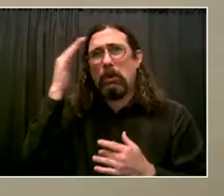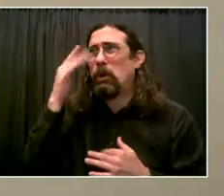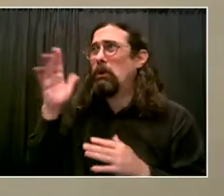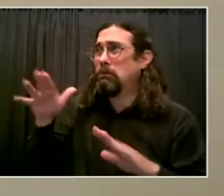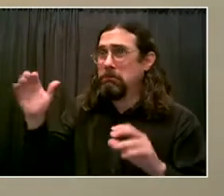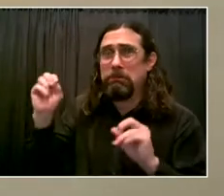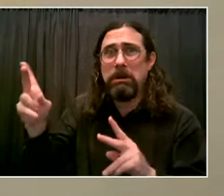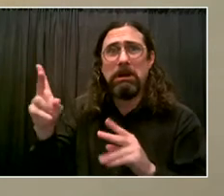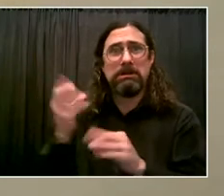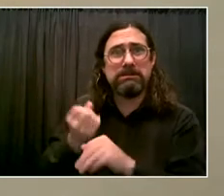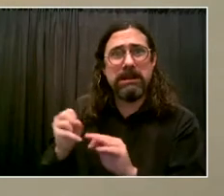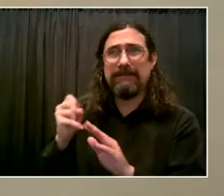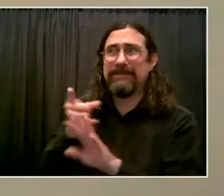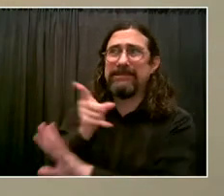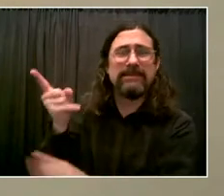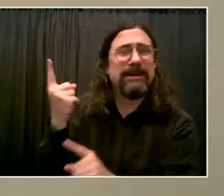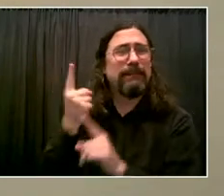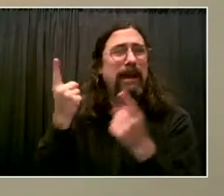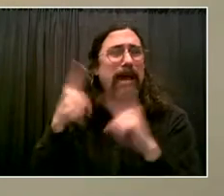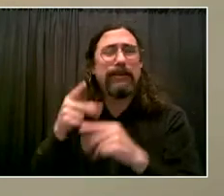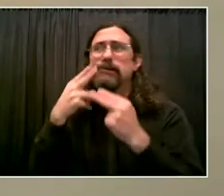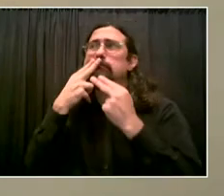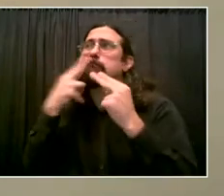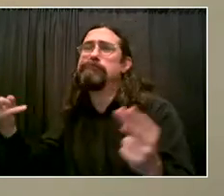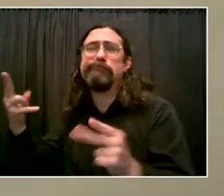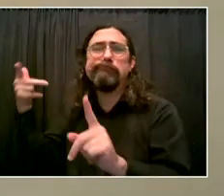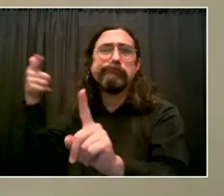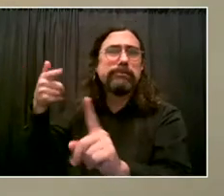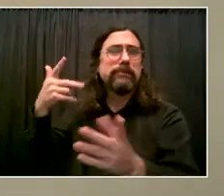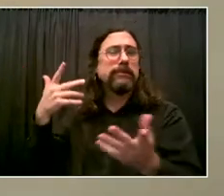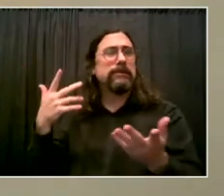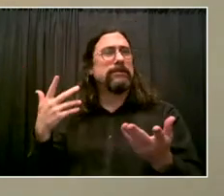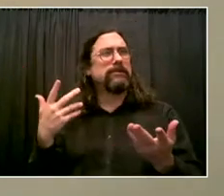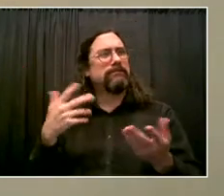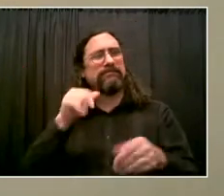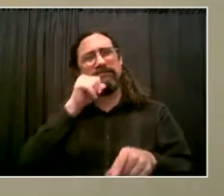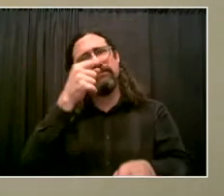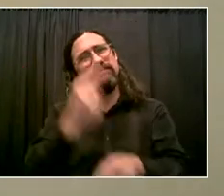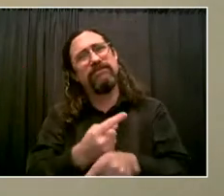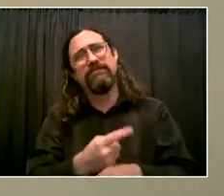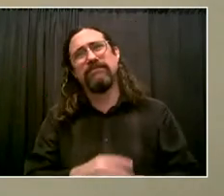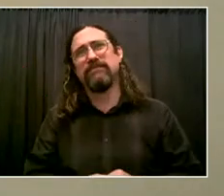Personally, I served 12 years in prison. At one point, I was unfortunately part of the problem.